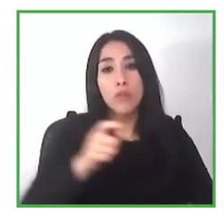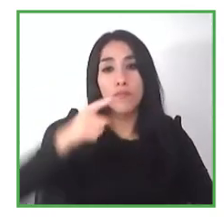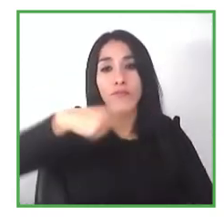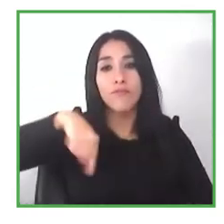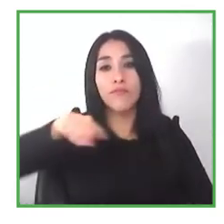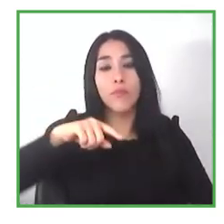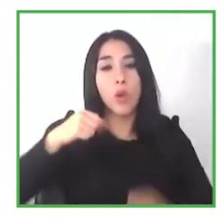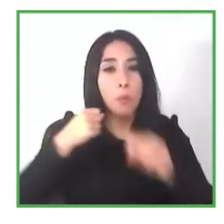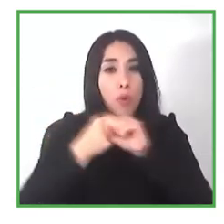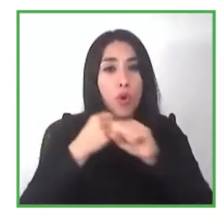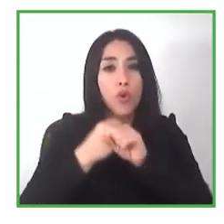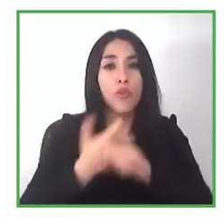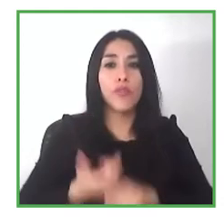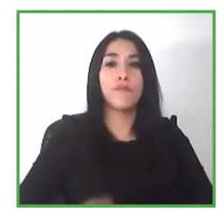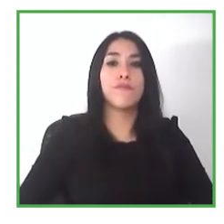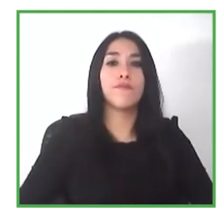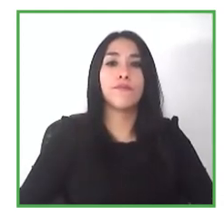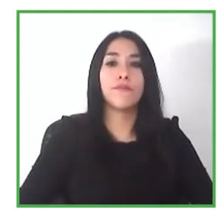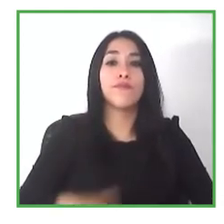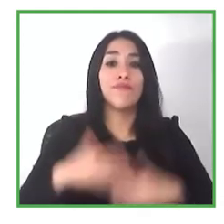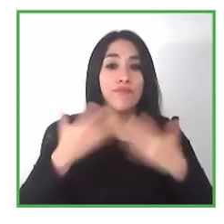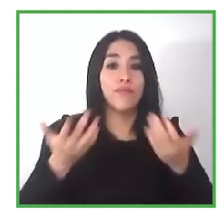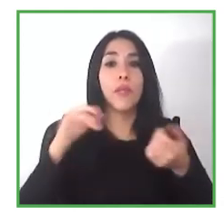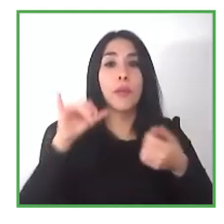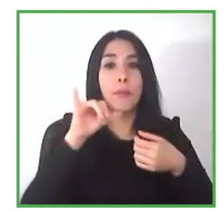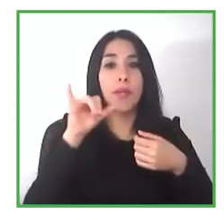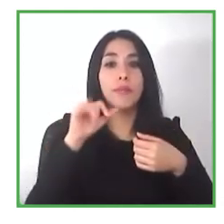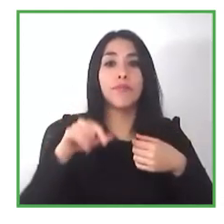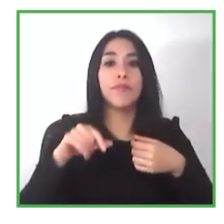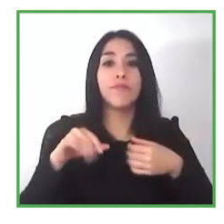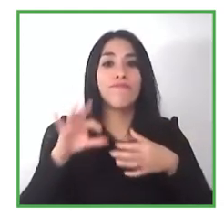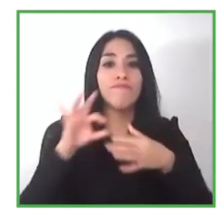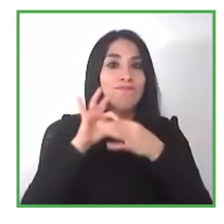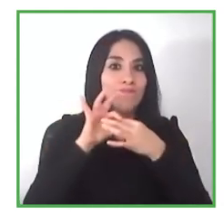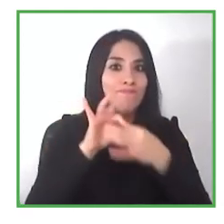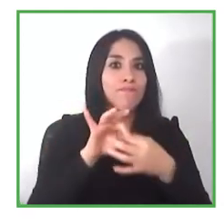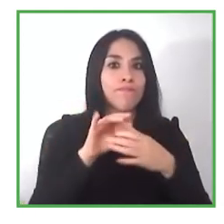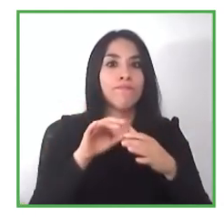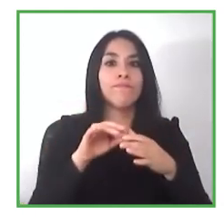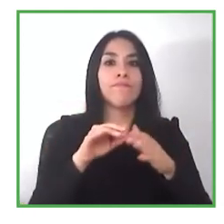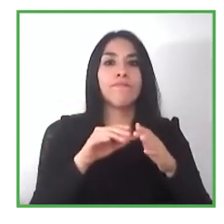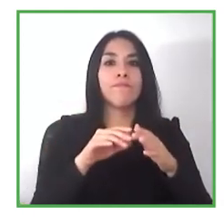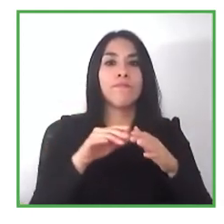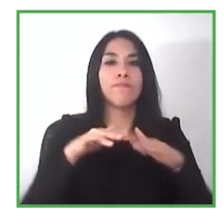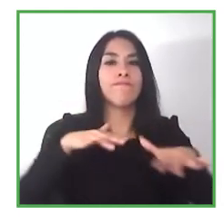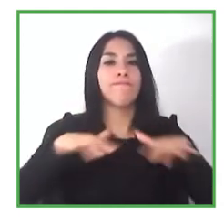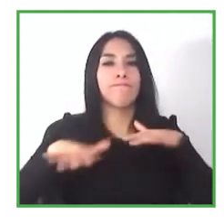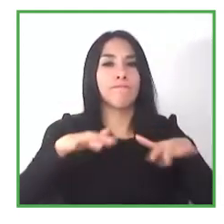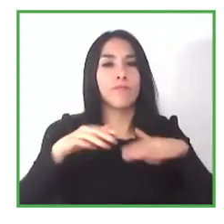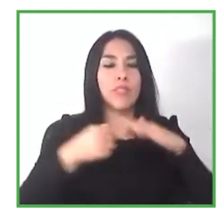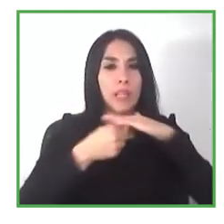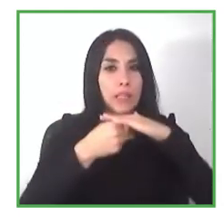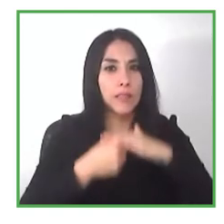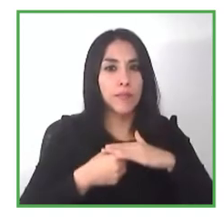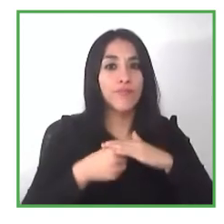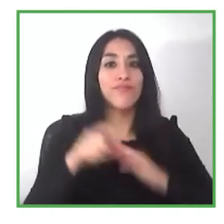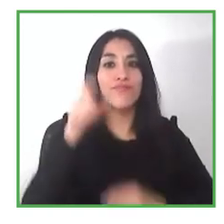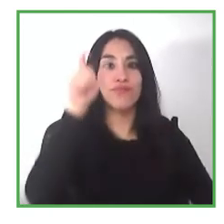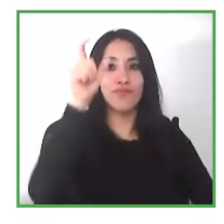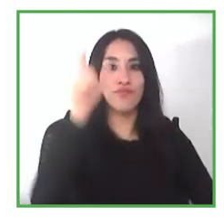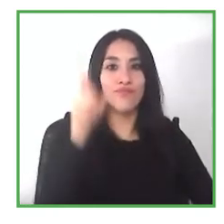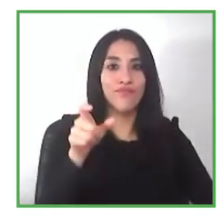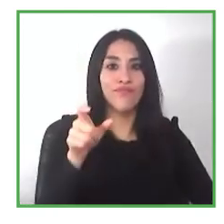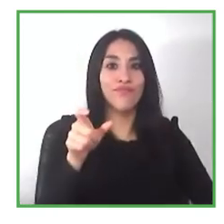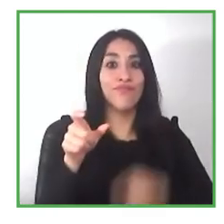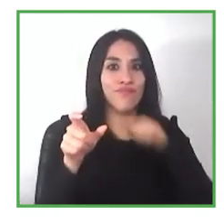when you're applying for a job and hearing from their heart their lived experience of you know being excluded being on the